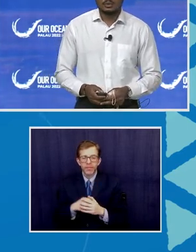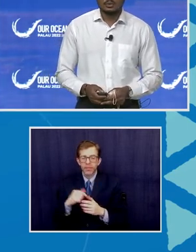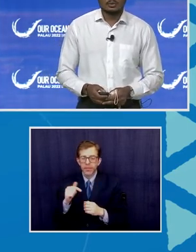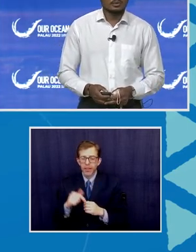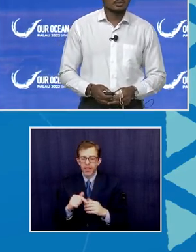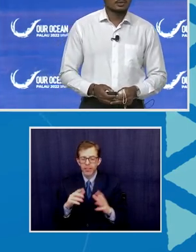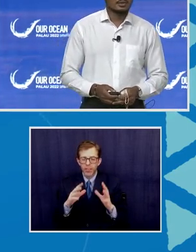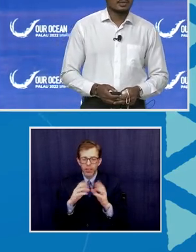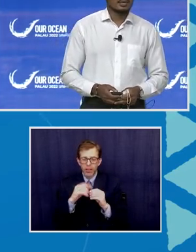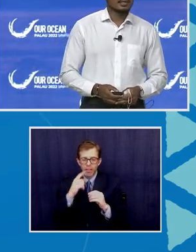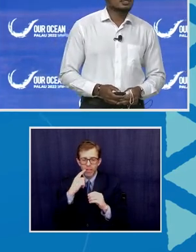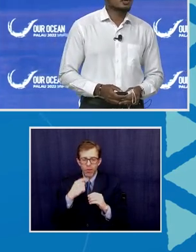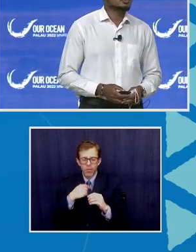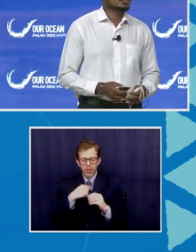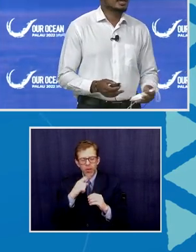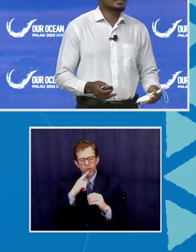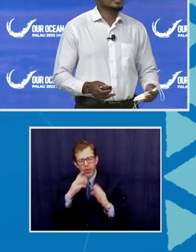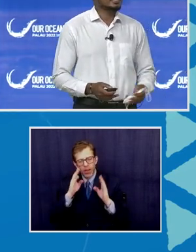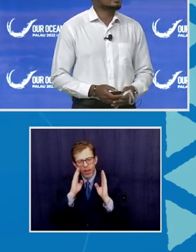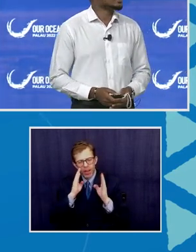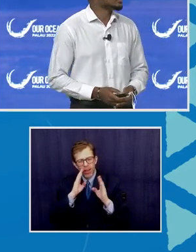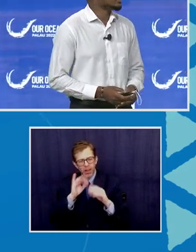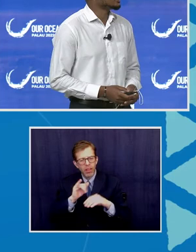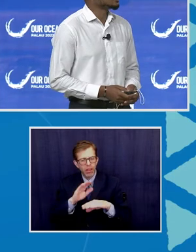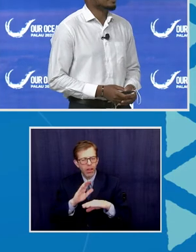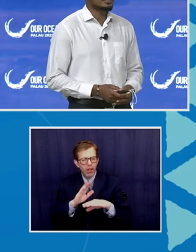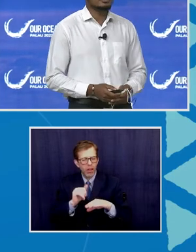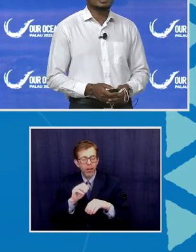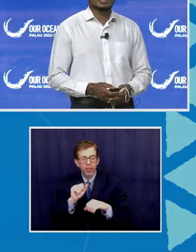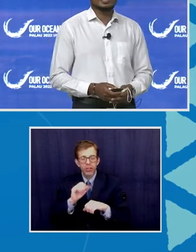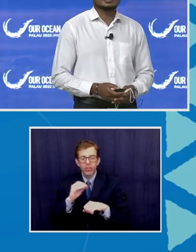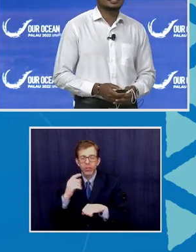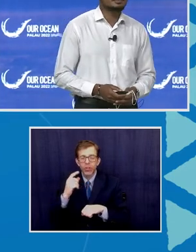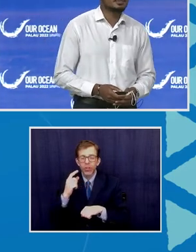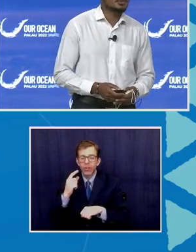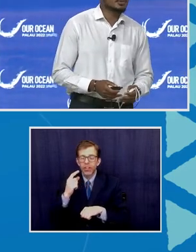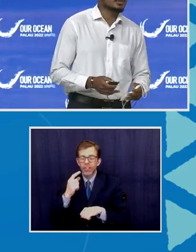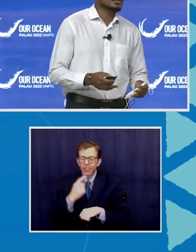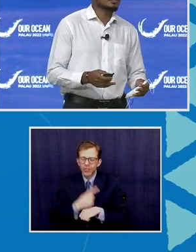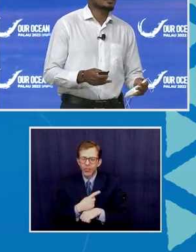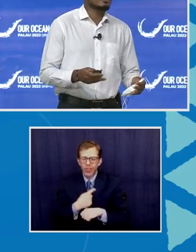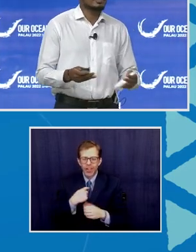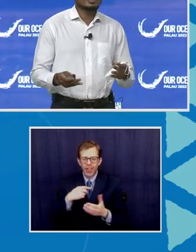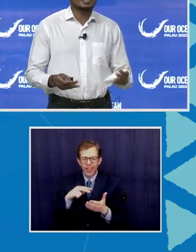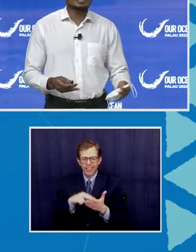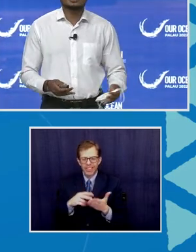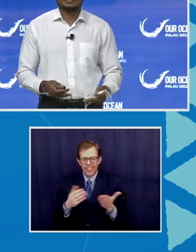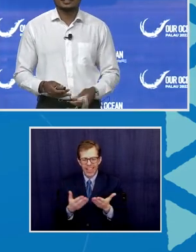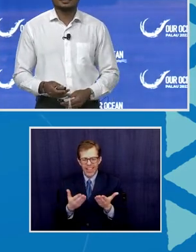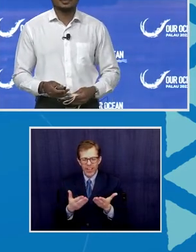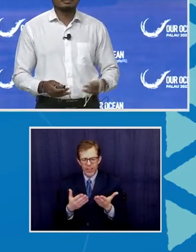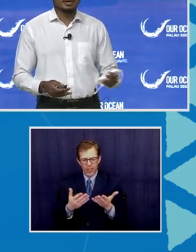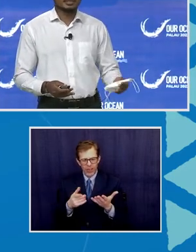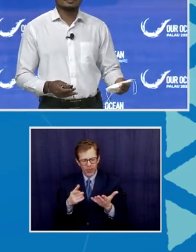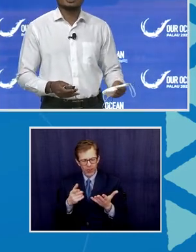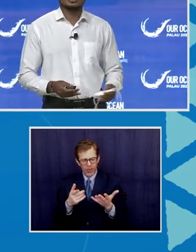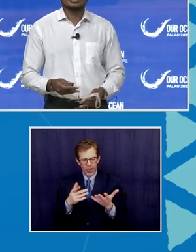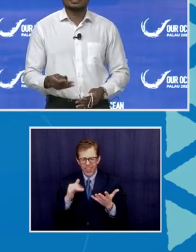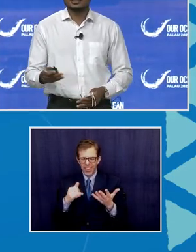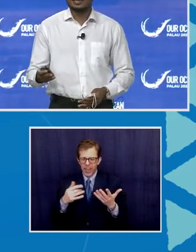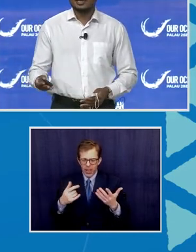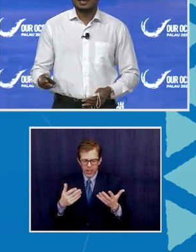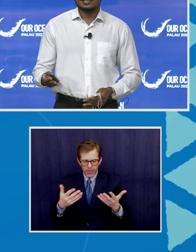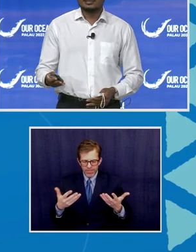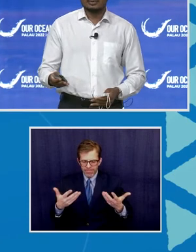heeds such a call. And so today, I stand here speaking on the nexus between, or rather the interface between maritime